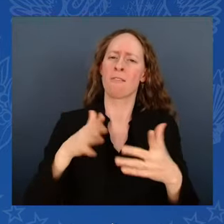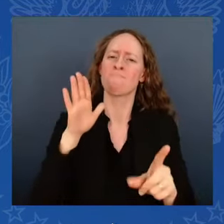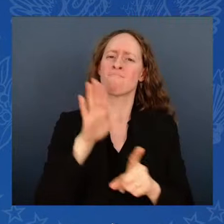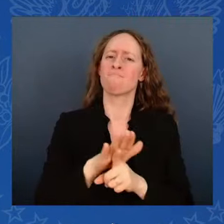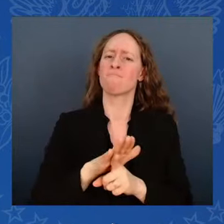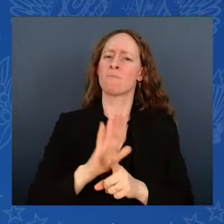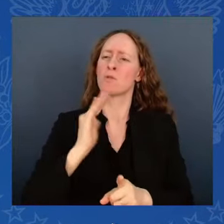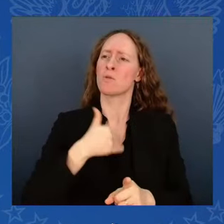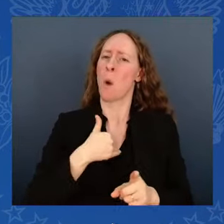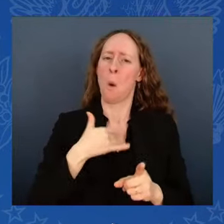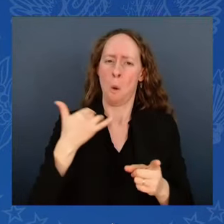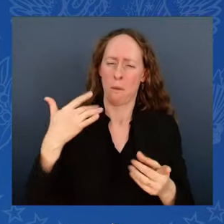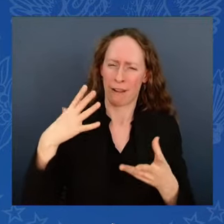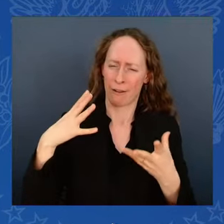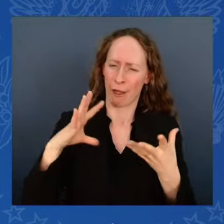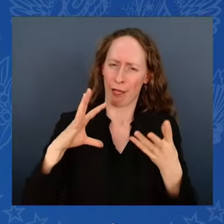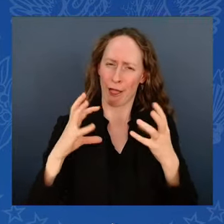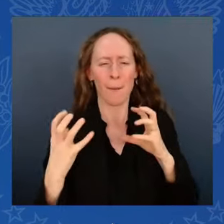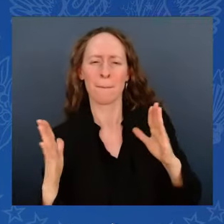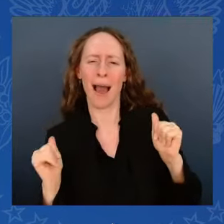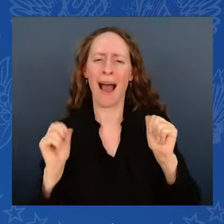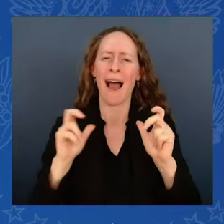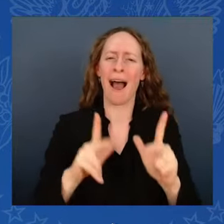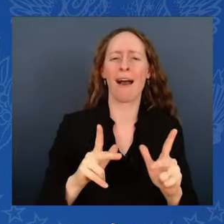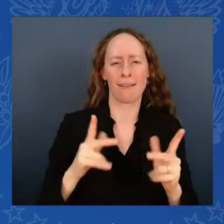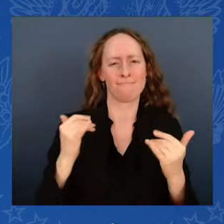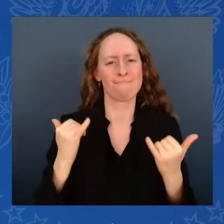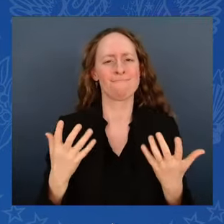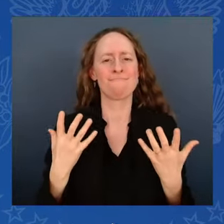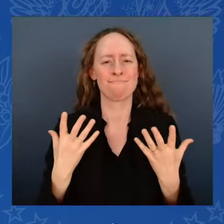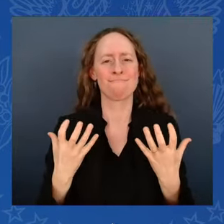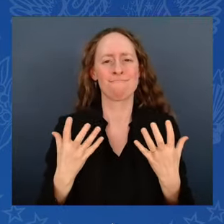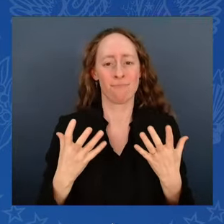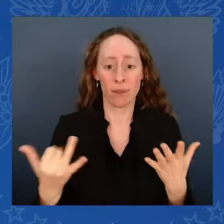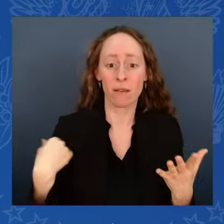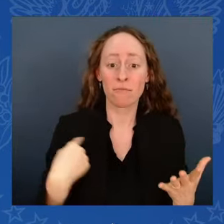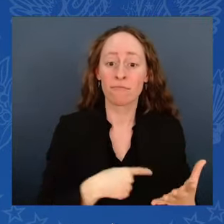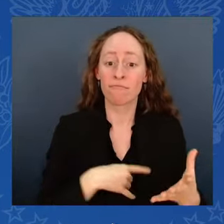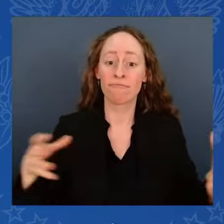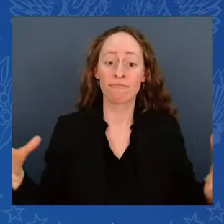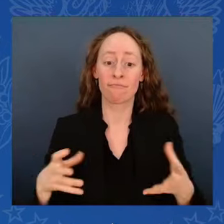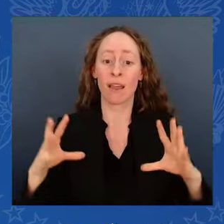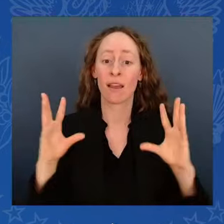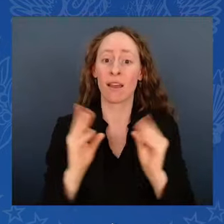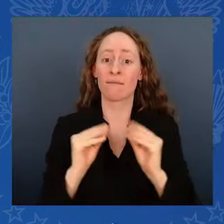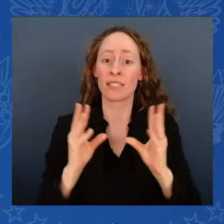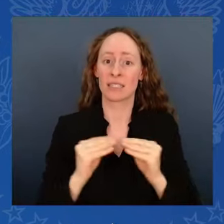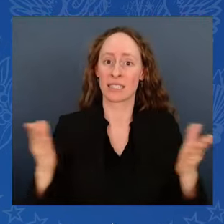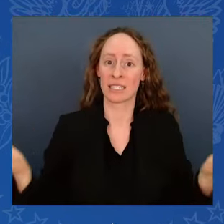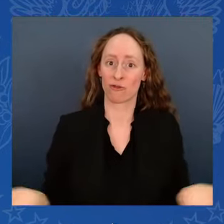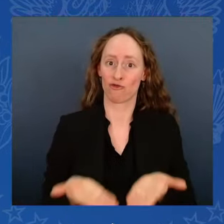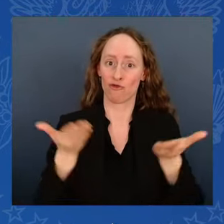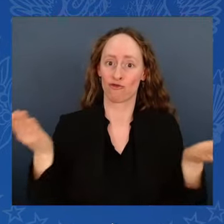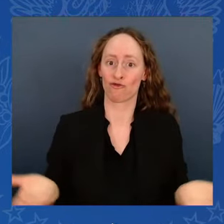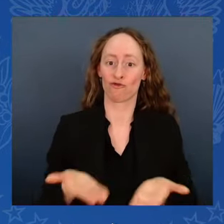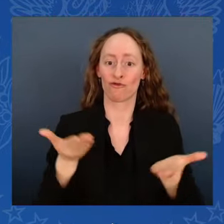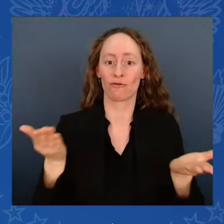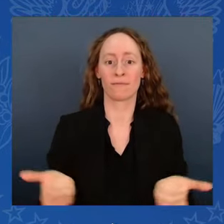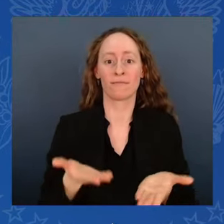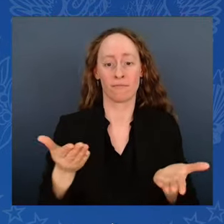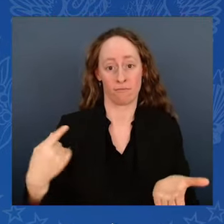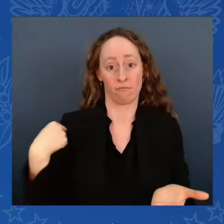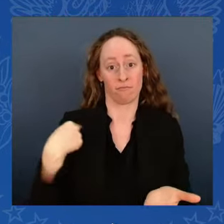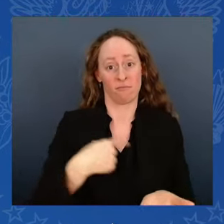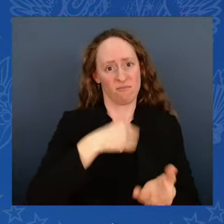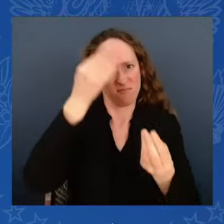you heard from members of the most diverse administration in history, our administration, starting with our Vice President Kamala Harris,